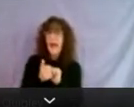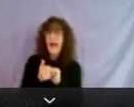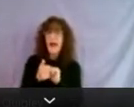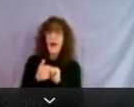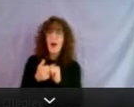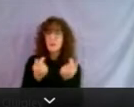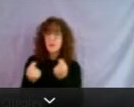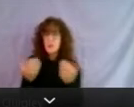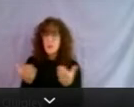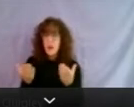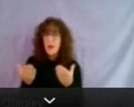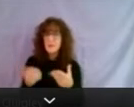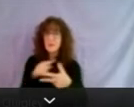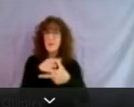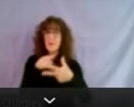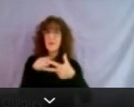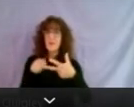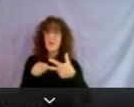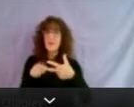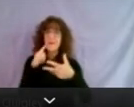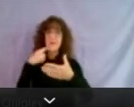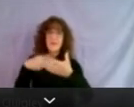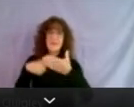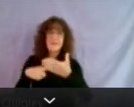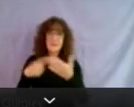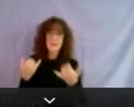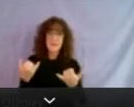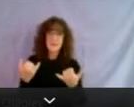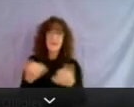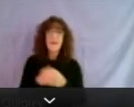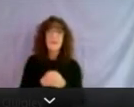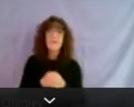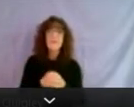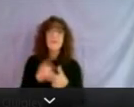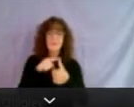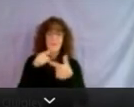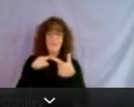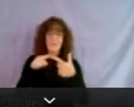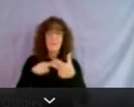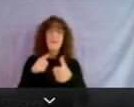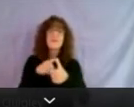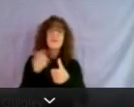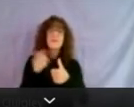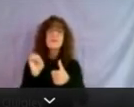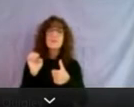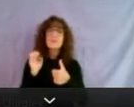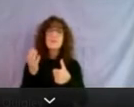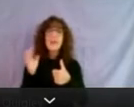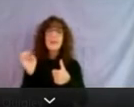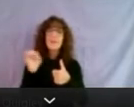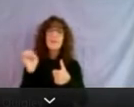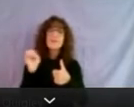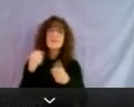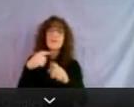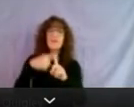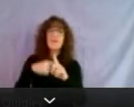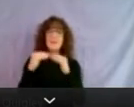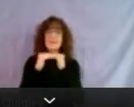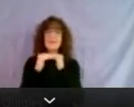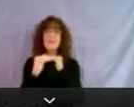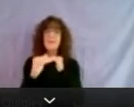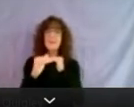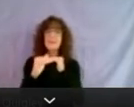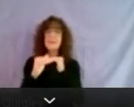to put three things on the table for discussion tonight. And those three things, the first of them, an emergency rent stabilization.